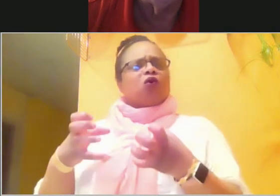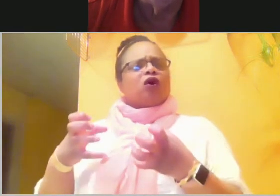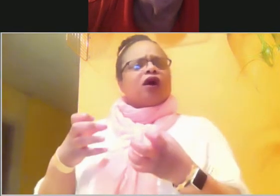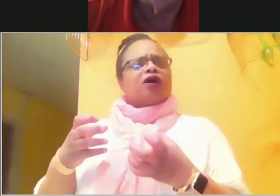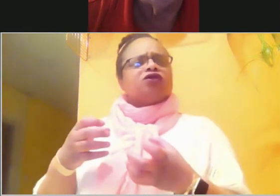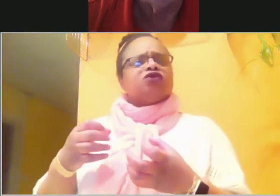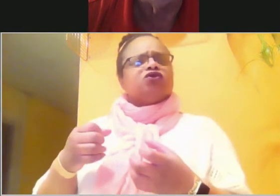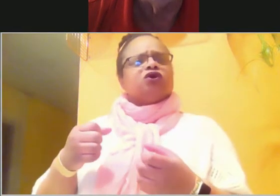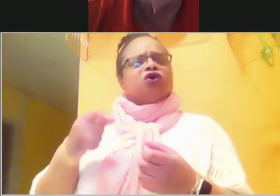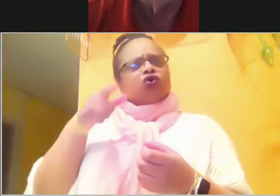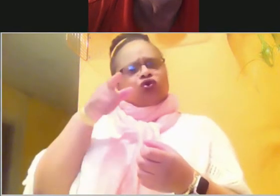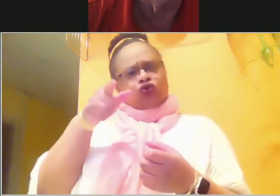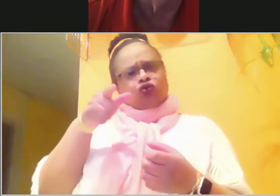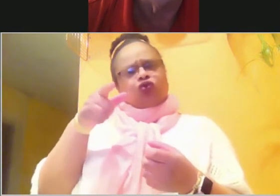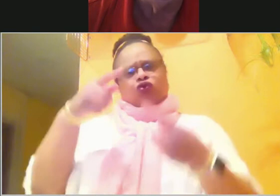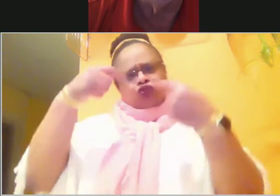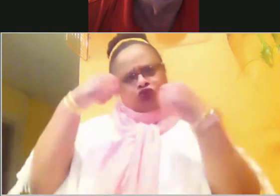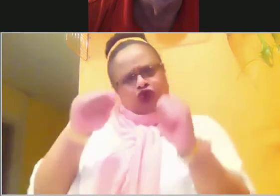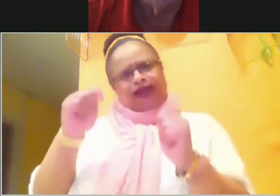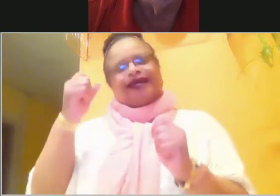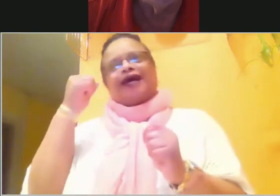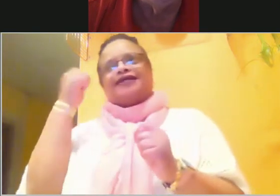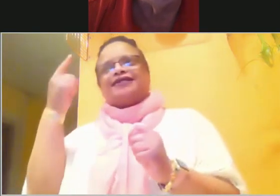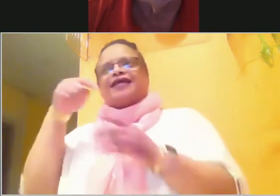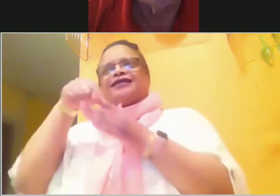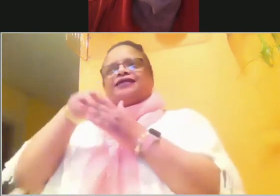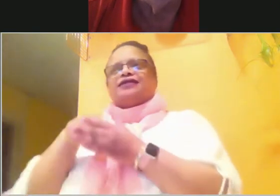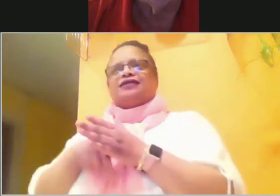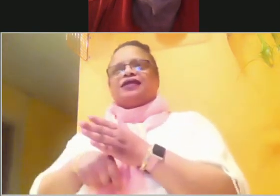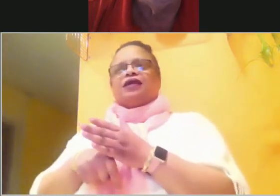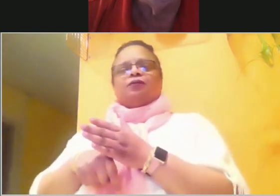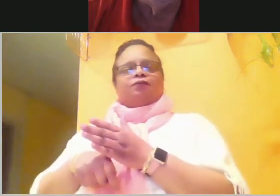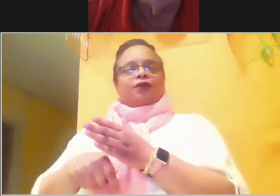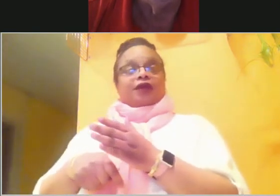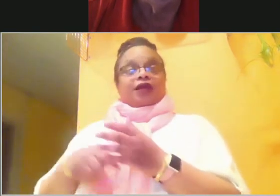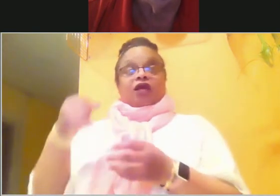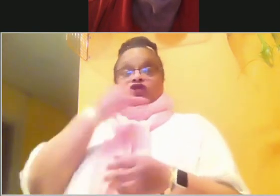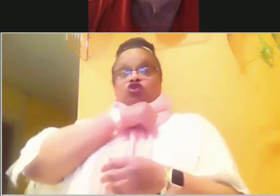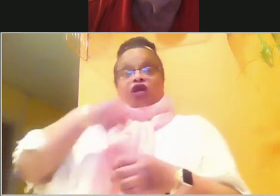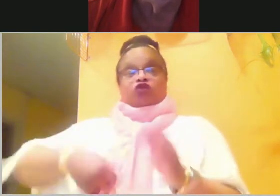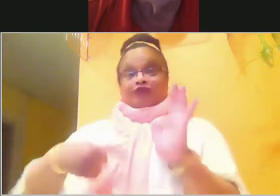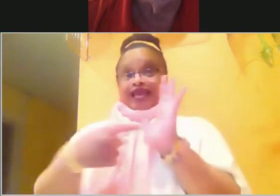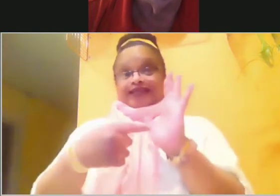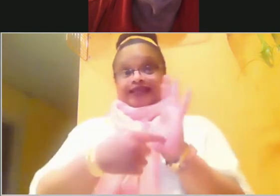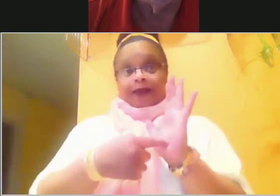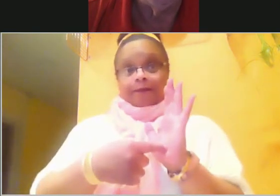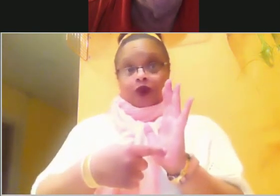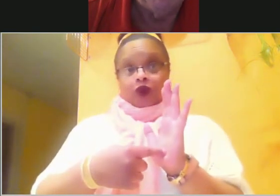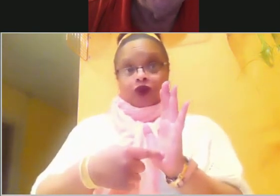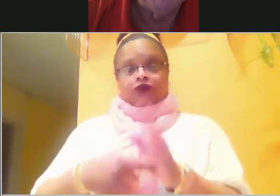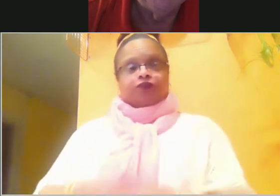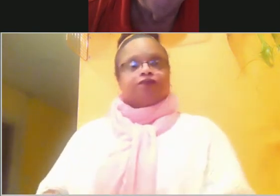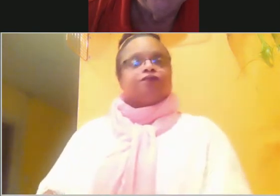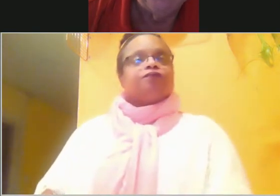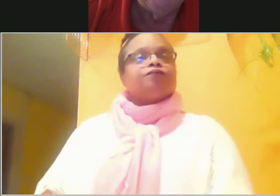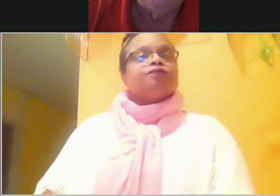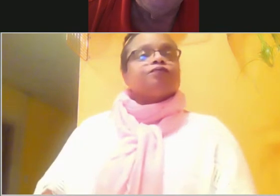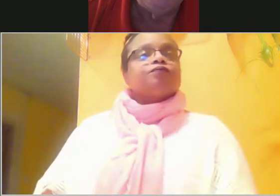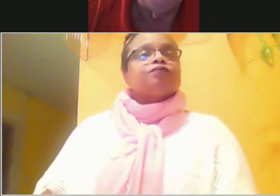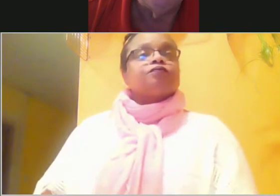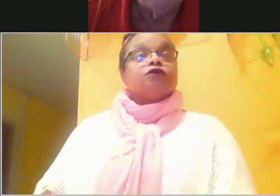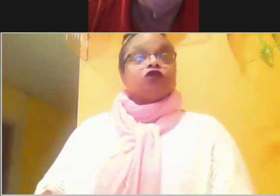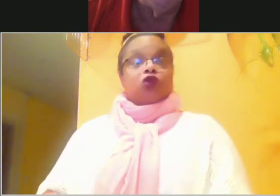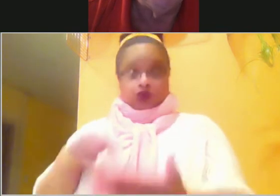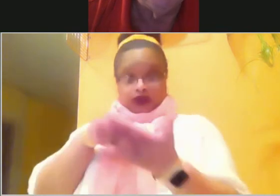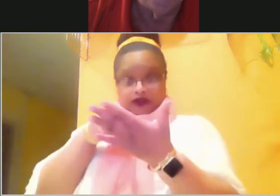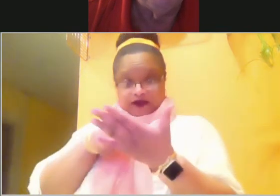Joshua, the example he's given us here and to have the faith and to understand God's promise. It